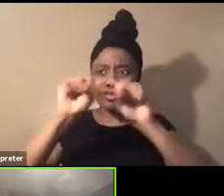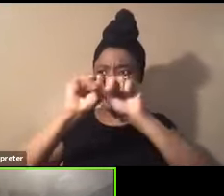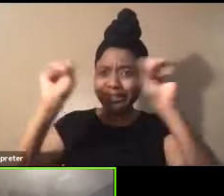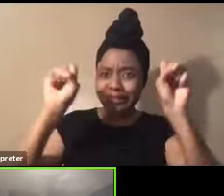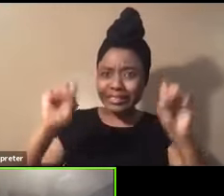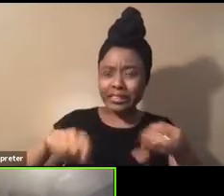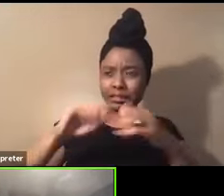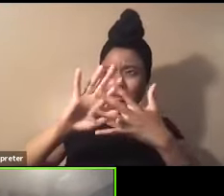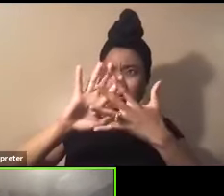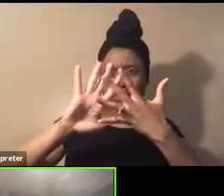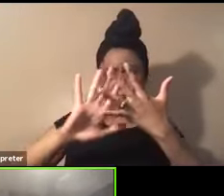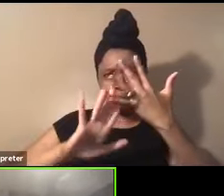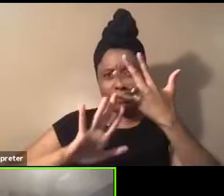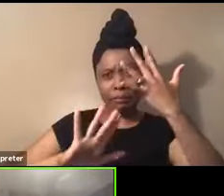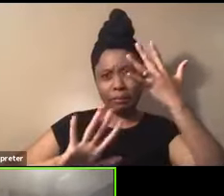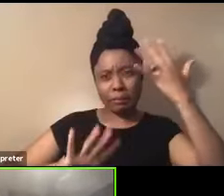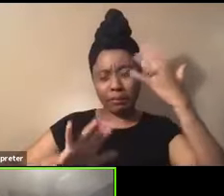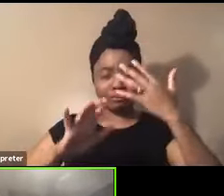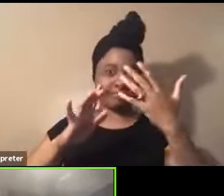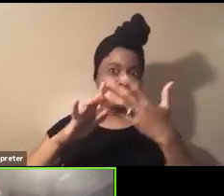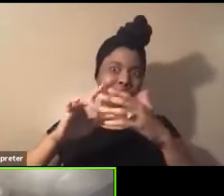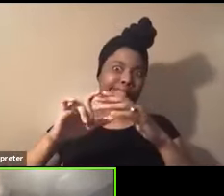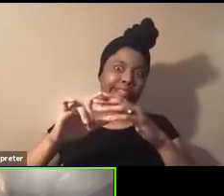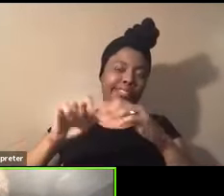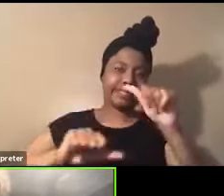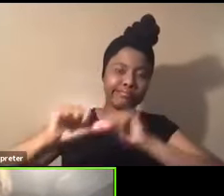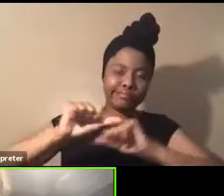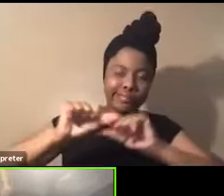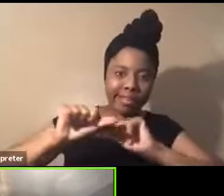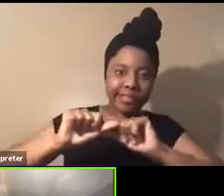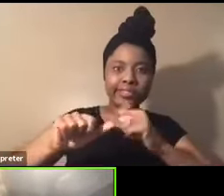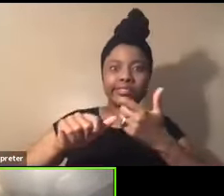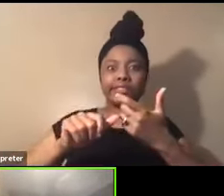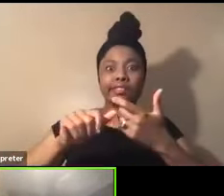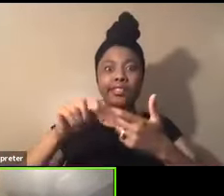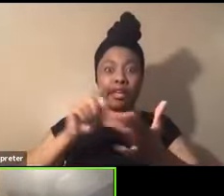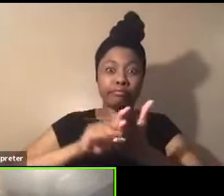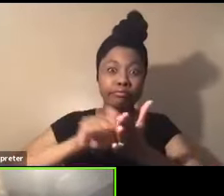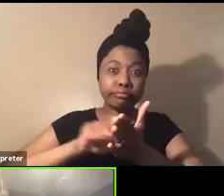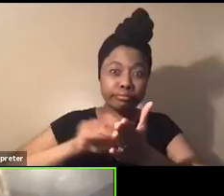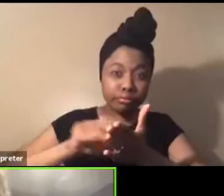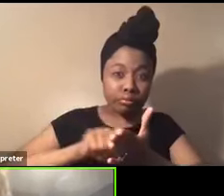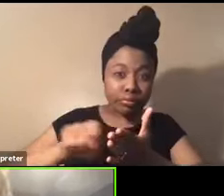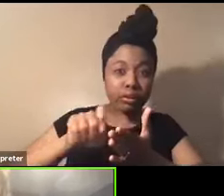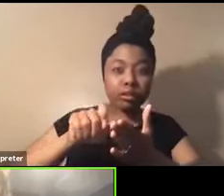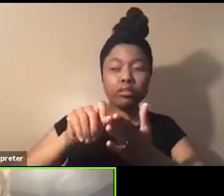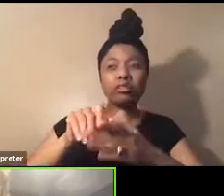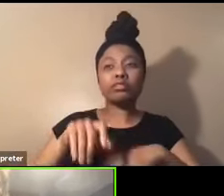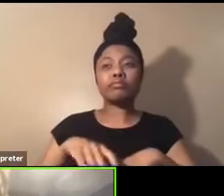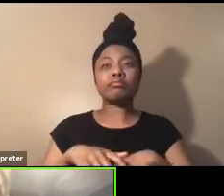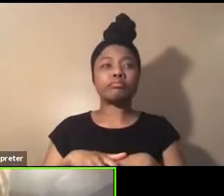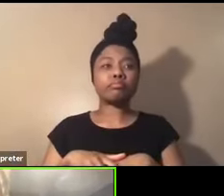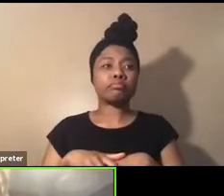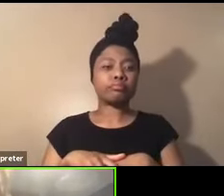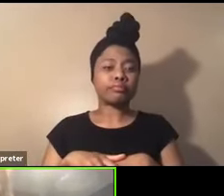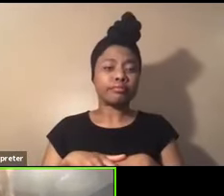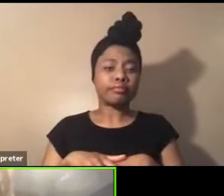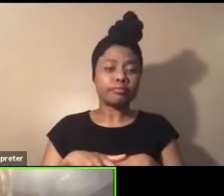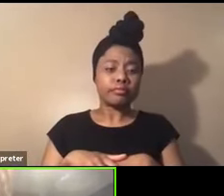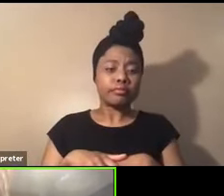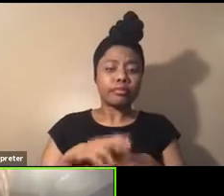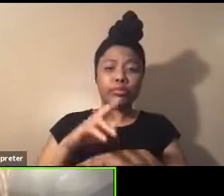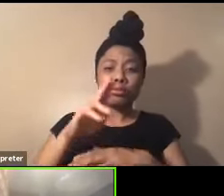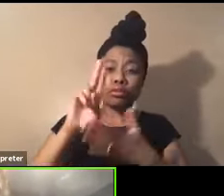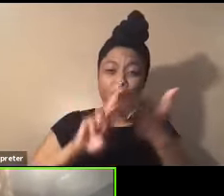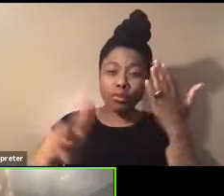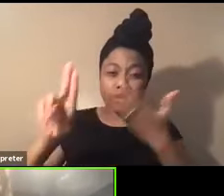and many other scientific and, um, literary and, uh, you know, the, the, um, University of